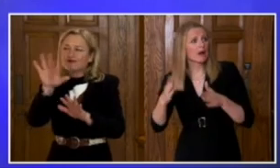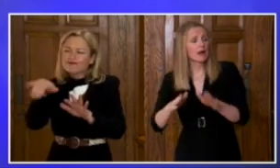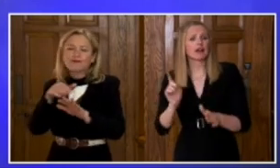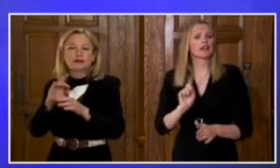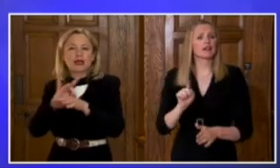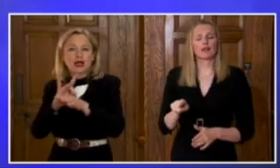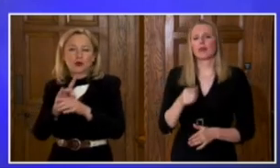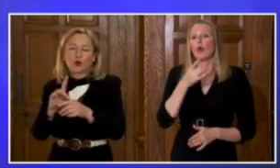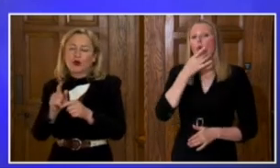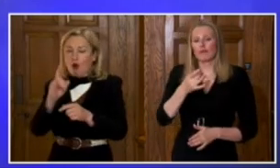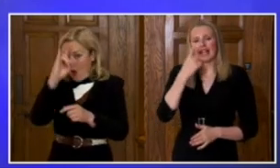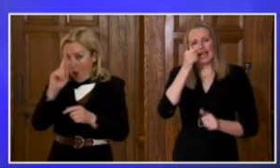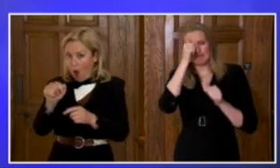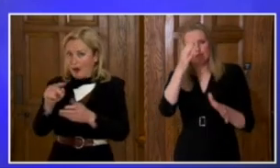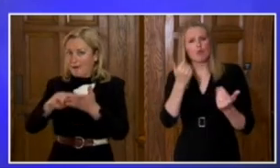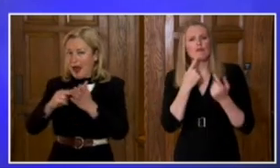to be able to say more about that next week.